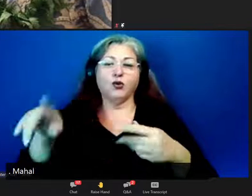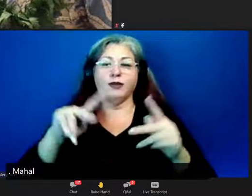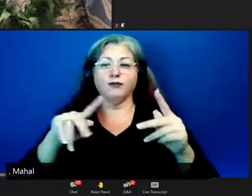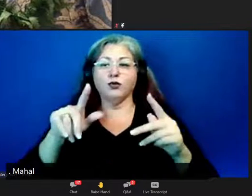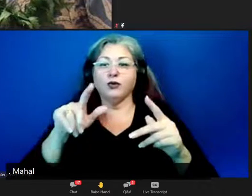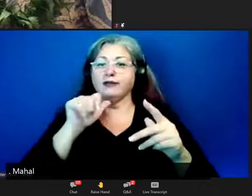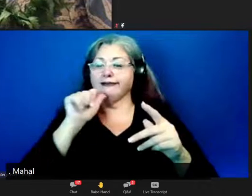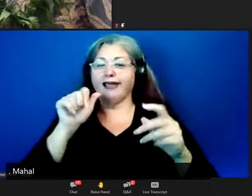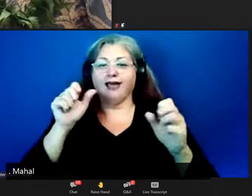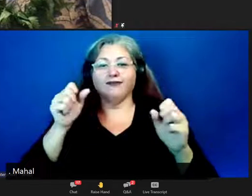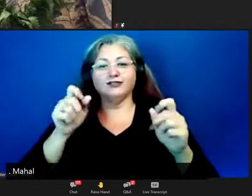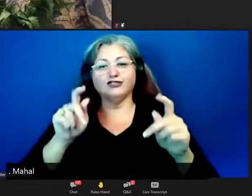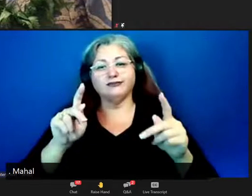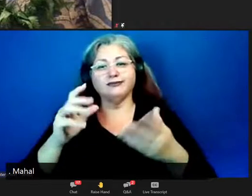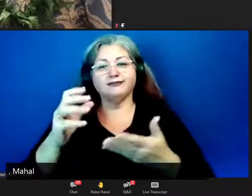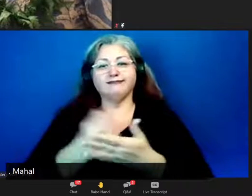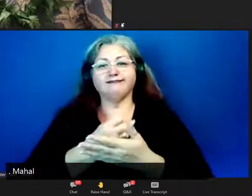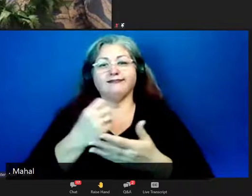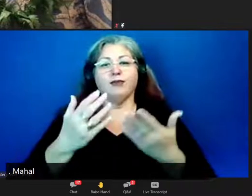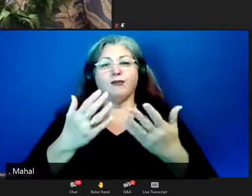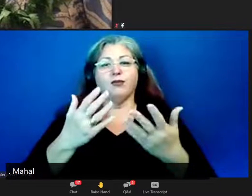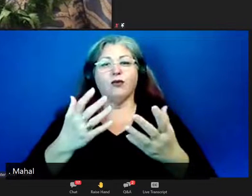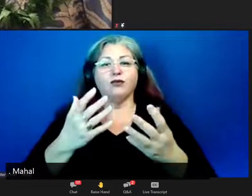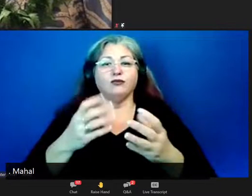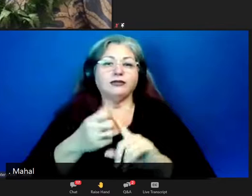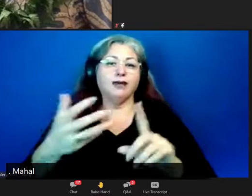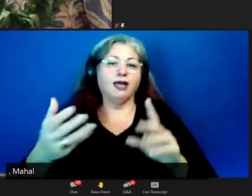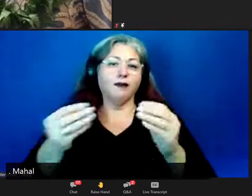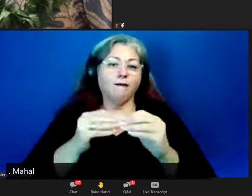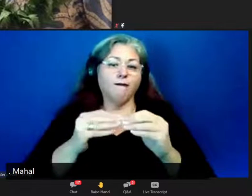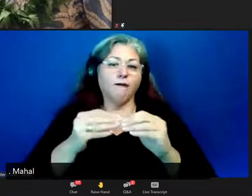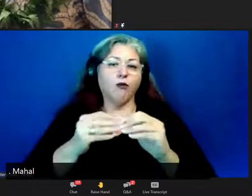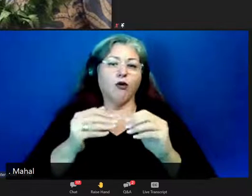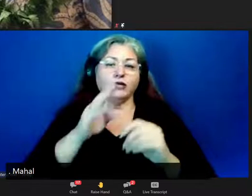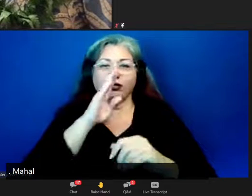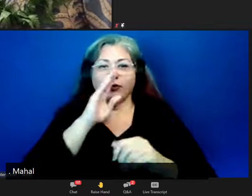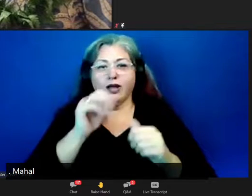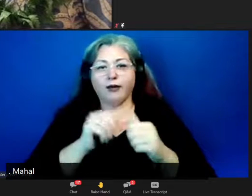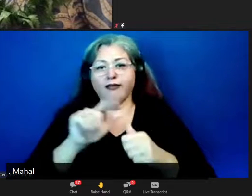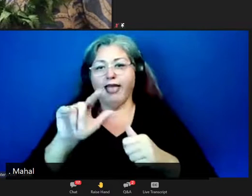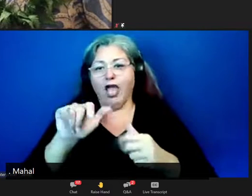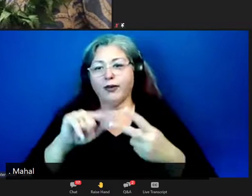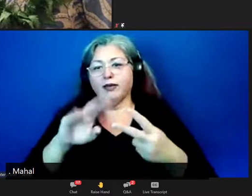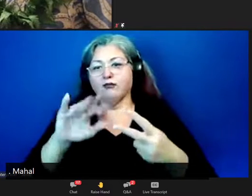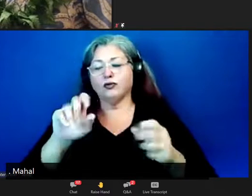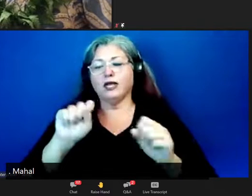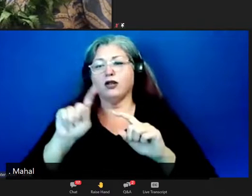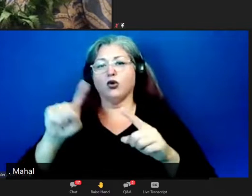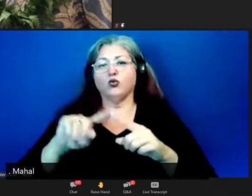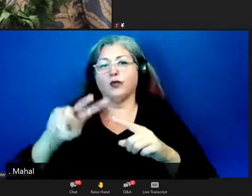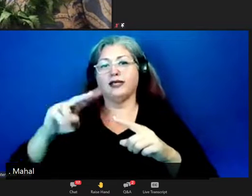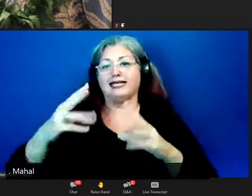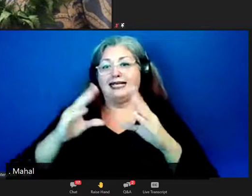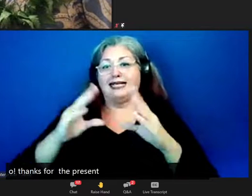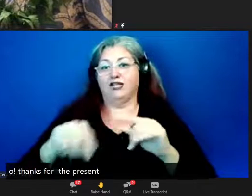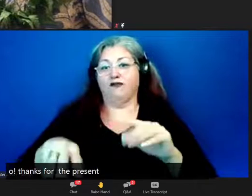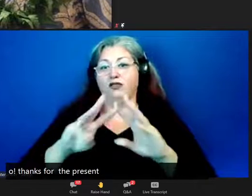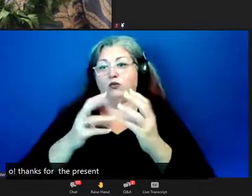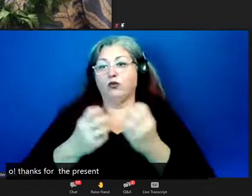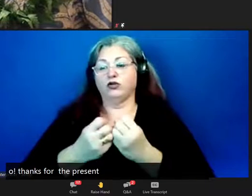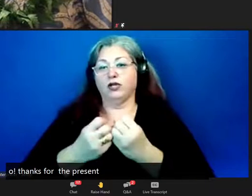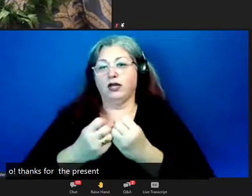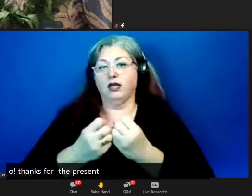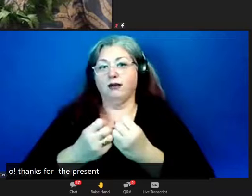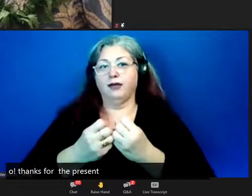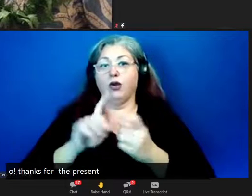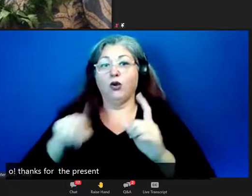didn't get a chance, or want to perhaps expand on some of these directly with Larry and Bruce, you can attend the second session of this workshop, so